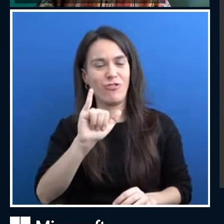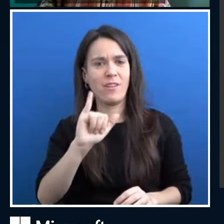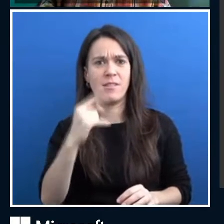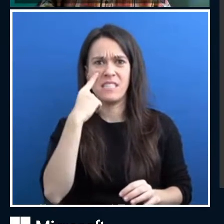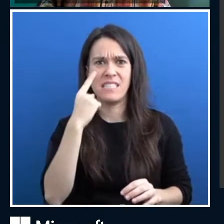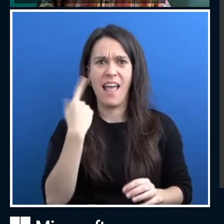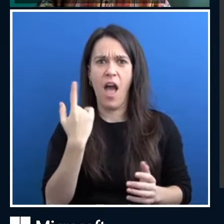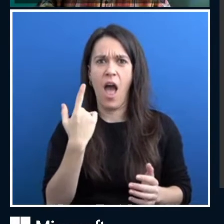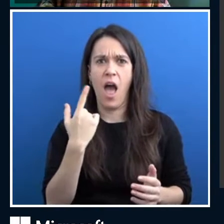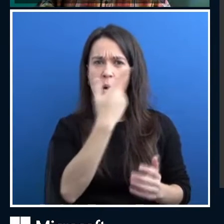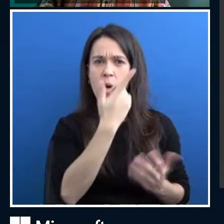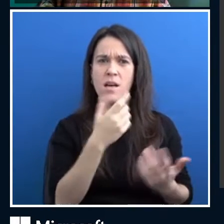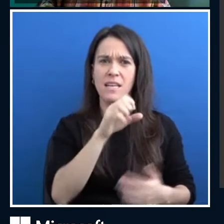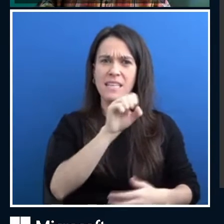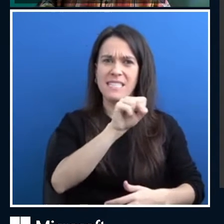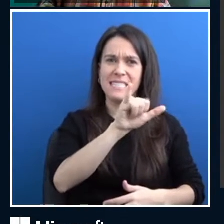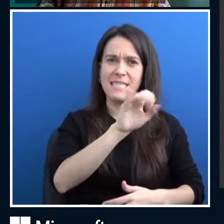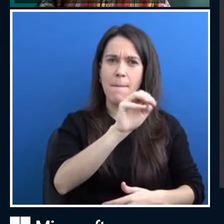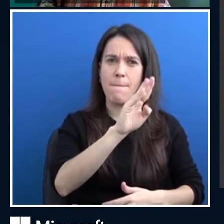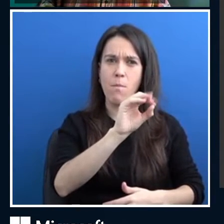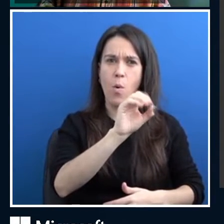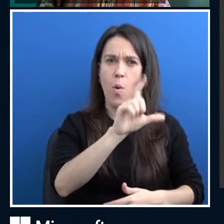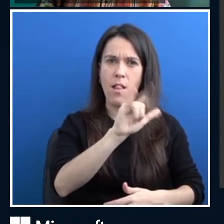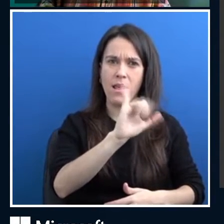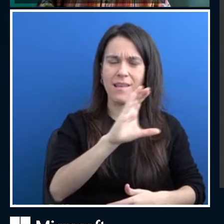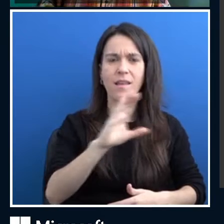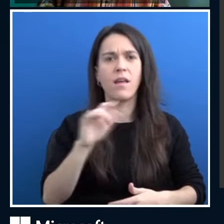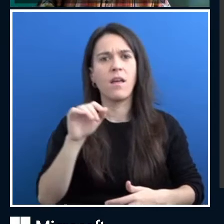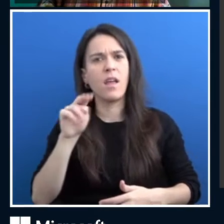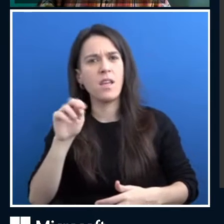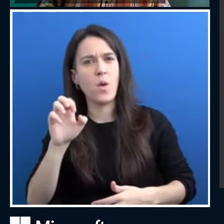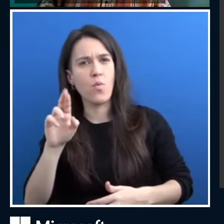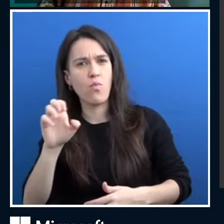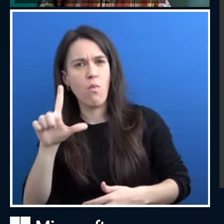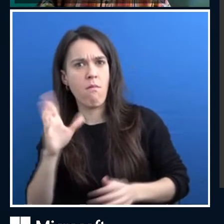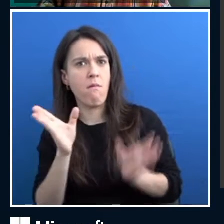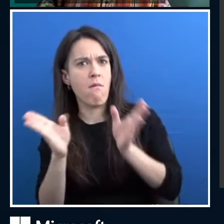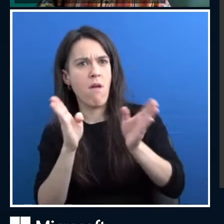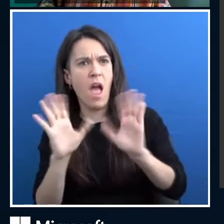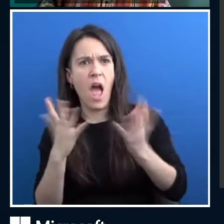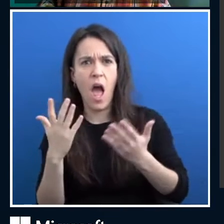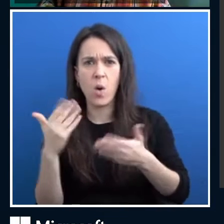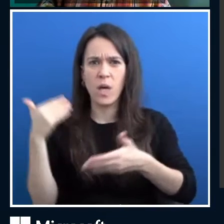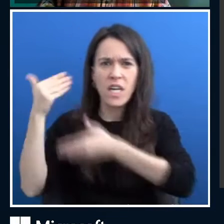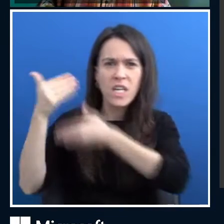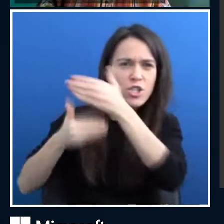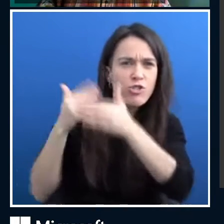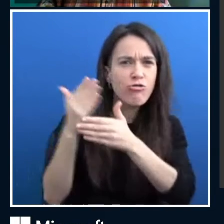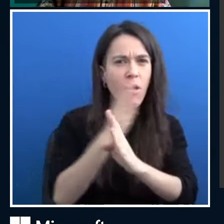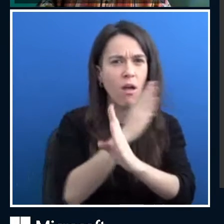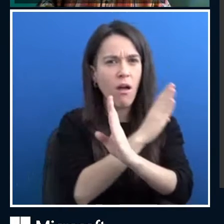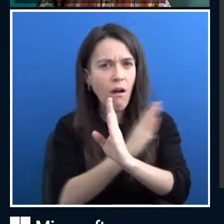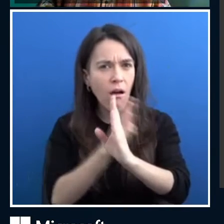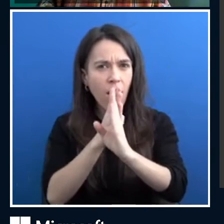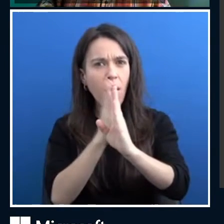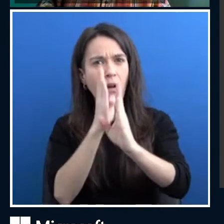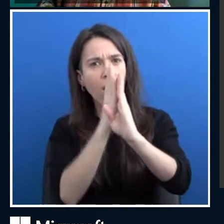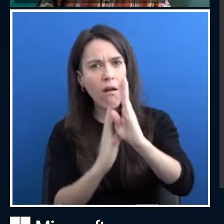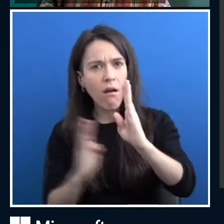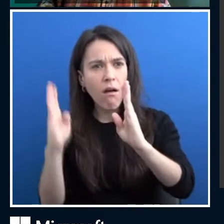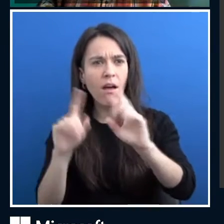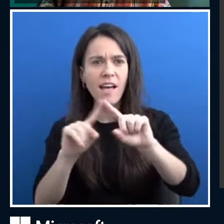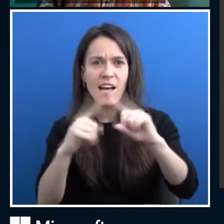kind of change really started to see and where we see that now in some different projects that we're seeing. So